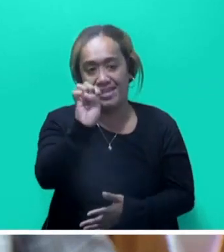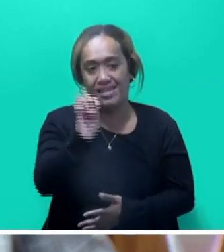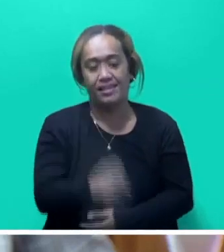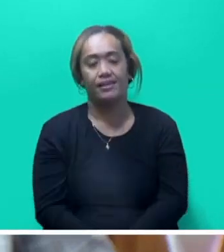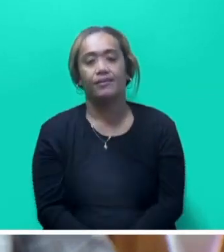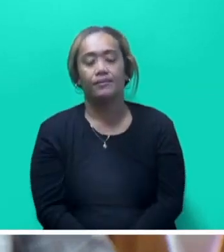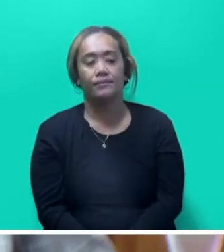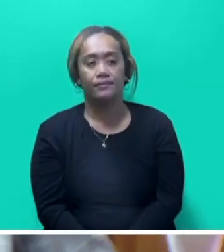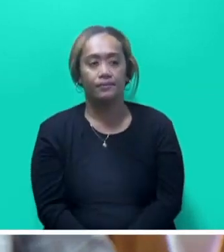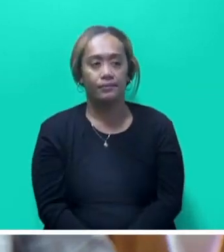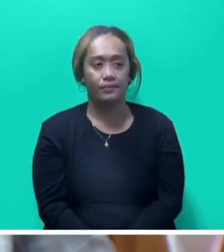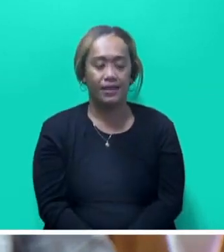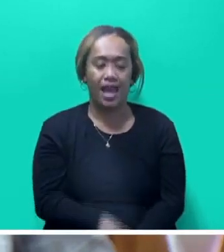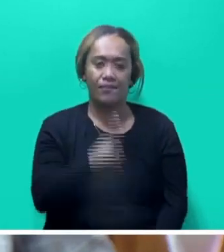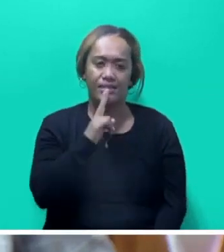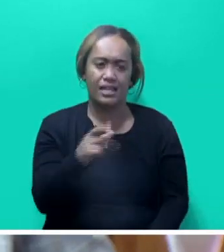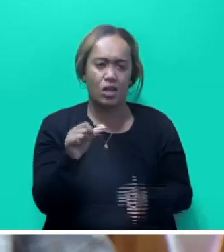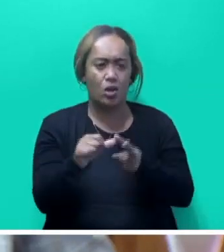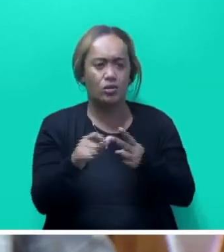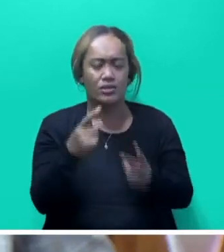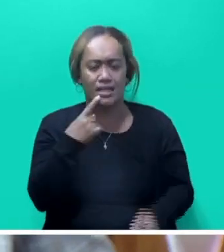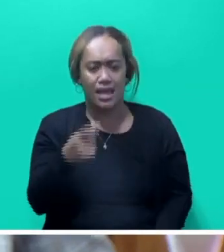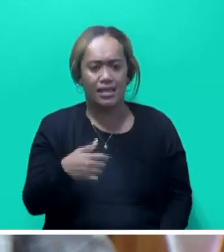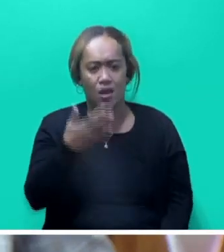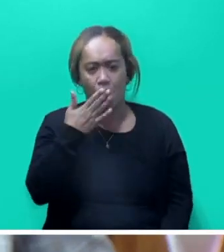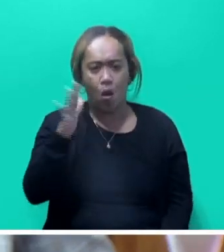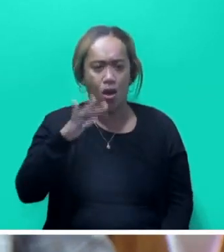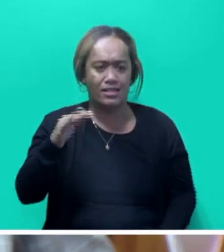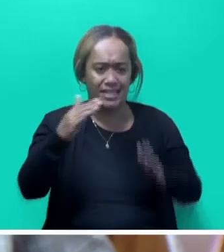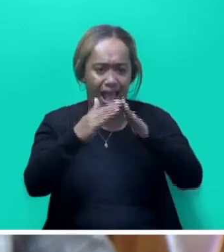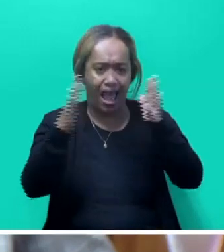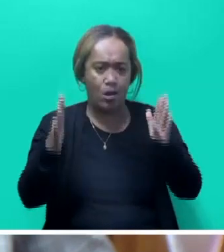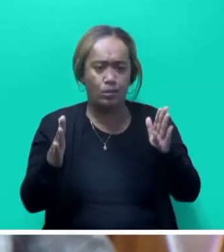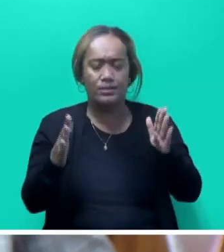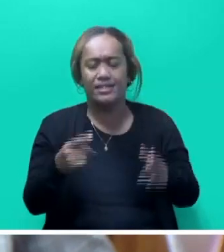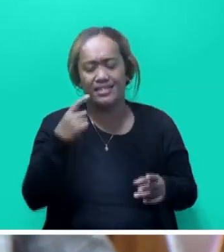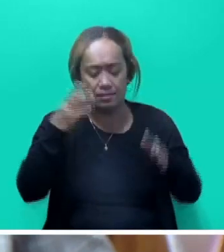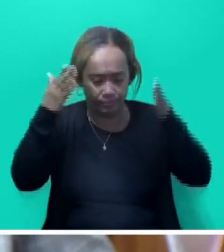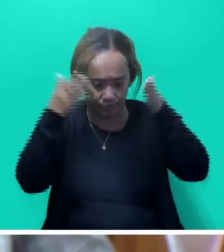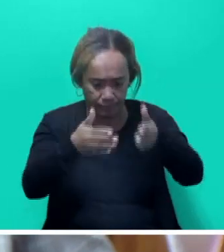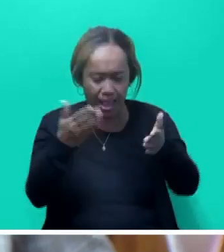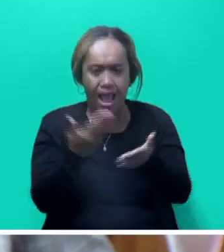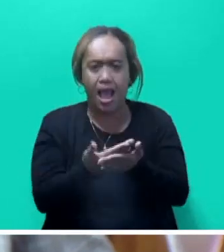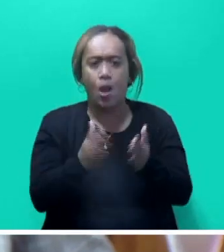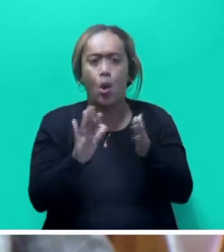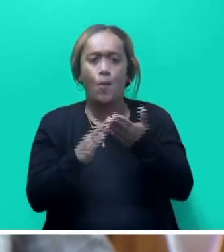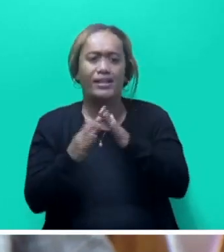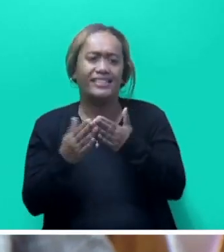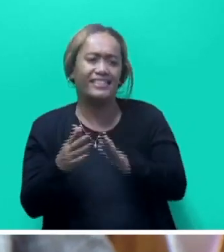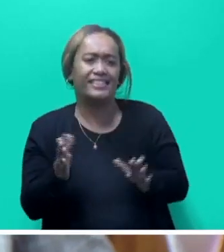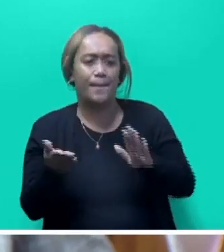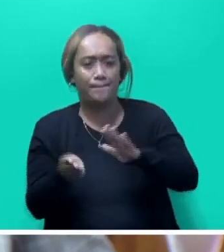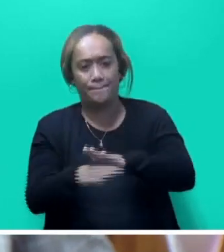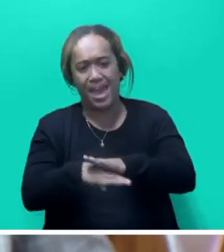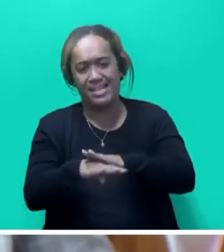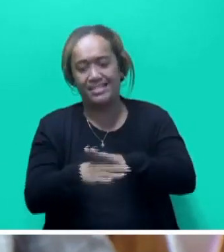As I have said earlier in this August house, we want to pay the same attention to community-based tourism businesses as we